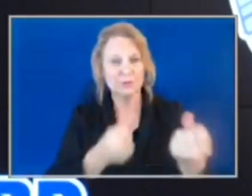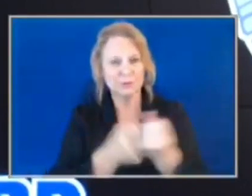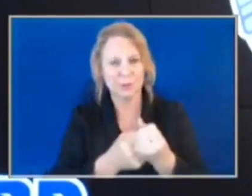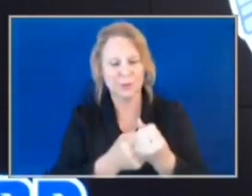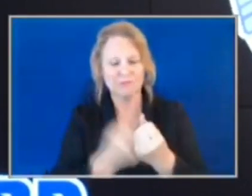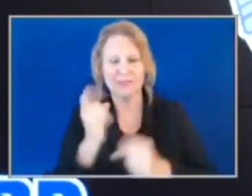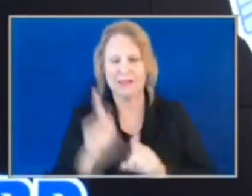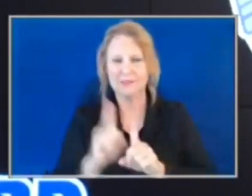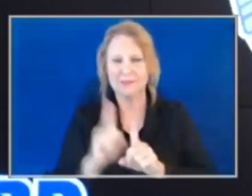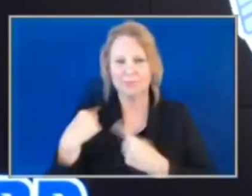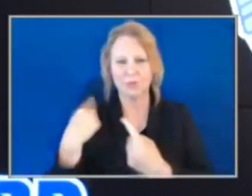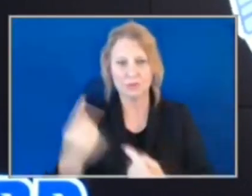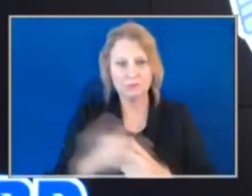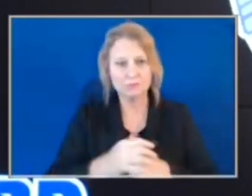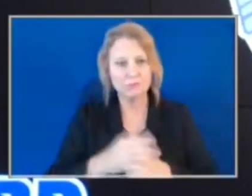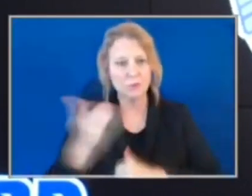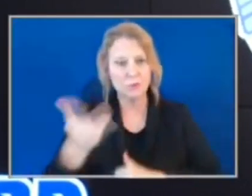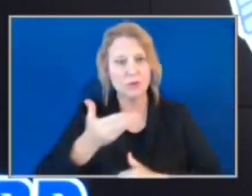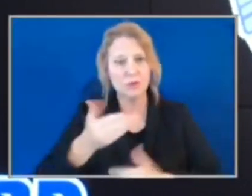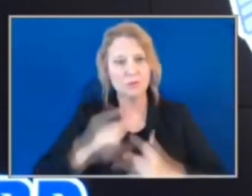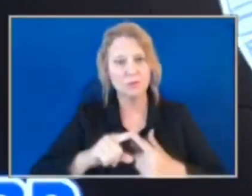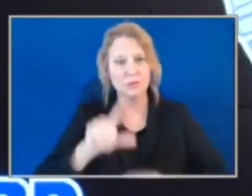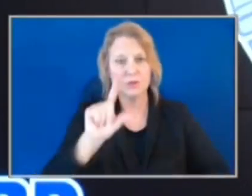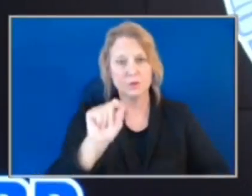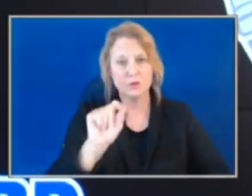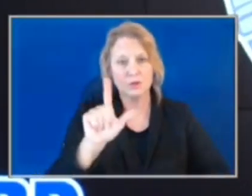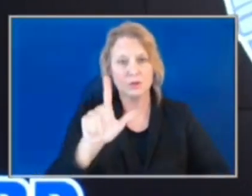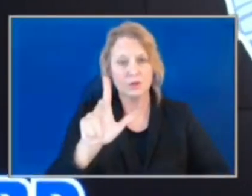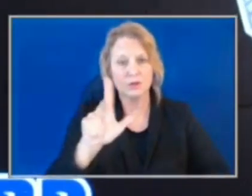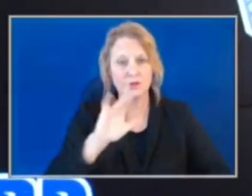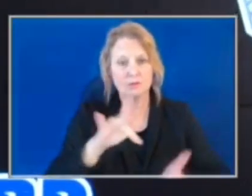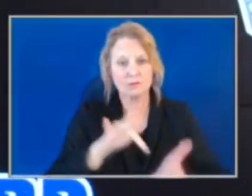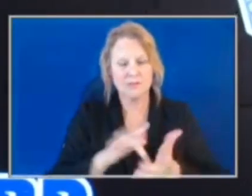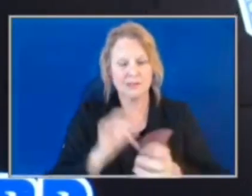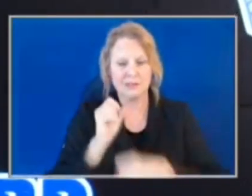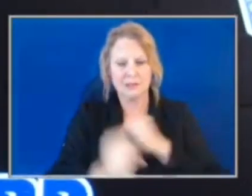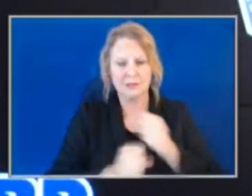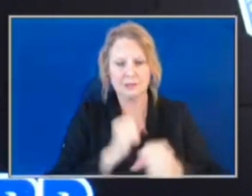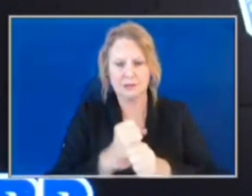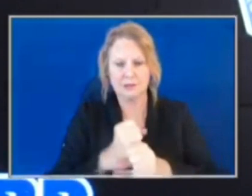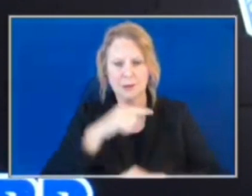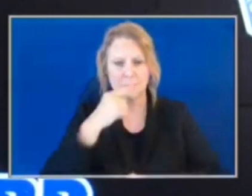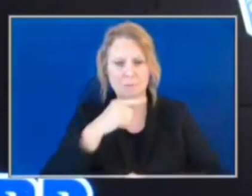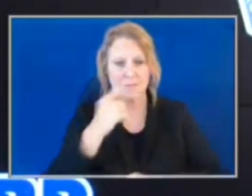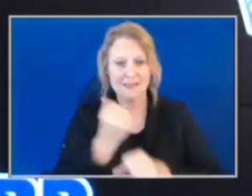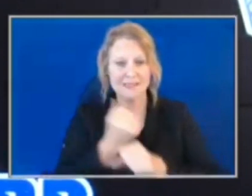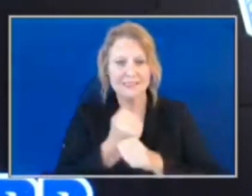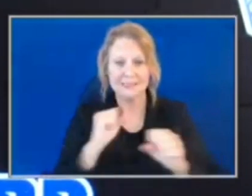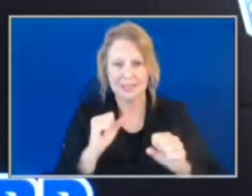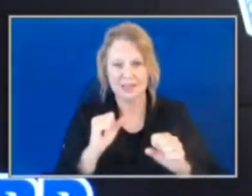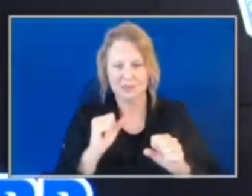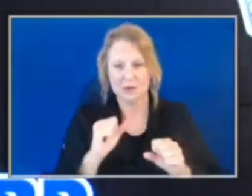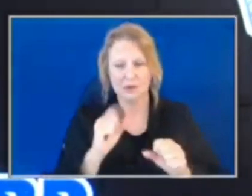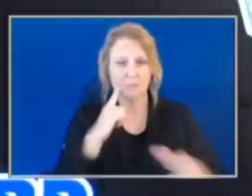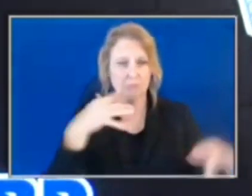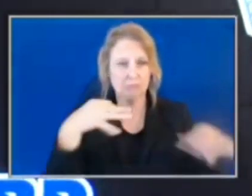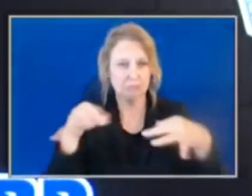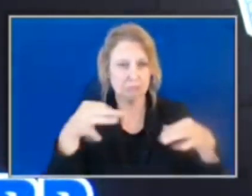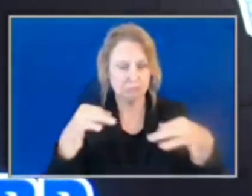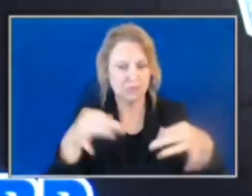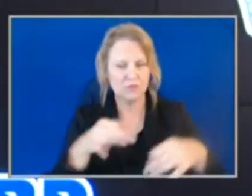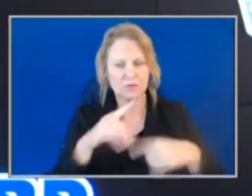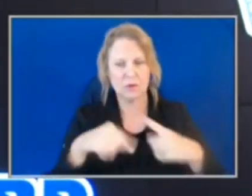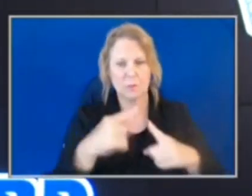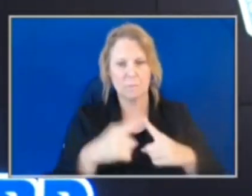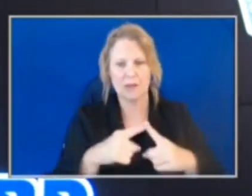I want to welcome you to the 2023 mid-year public safety briefing here for the Charlotte Mecklenburg Police Department. It's hard to believe,